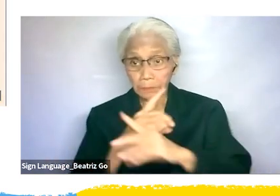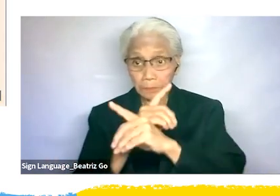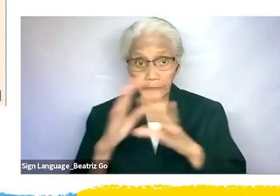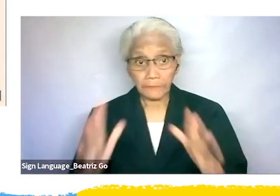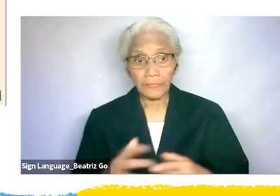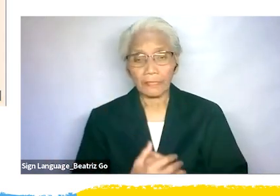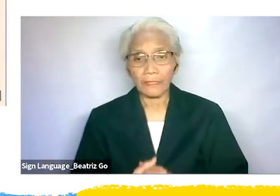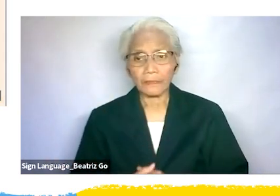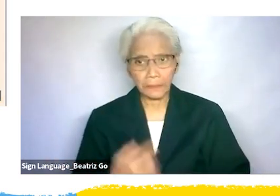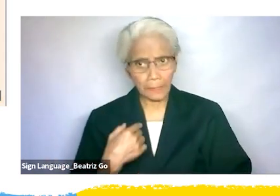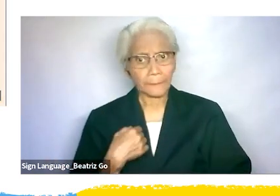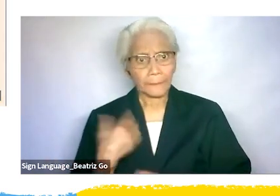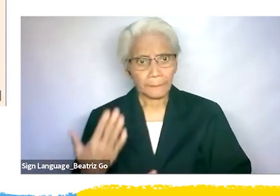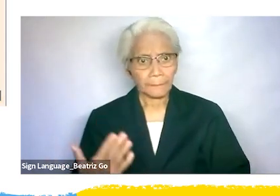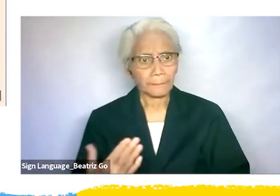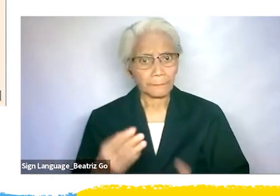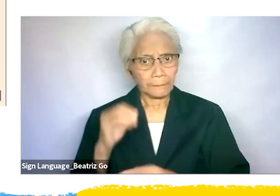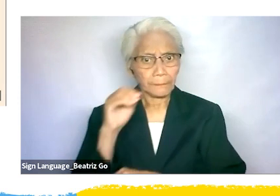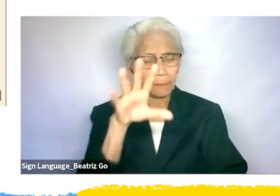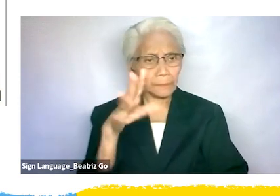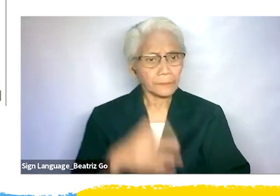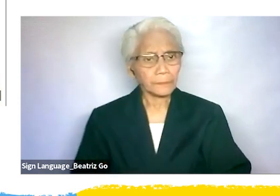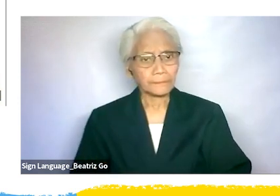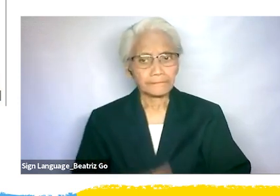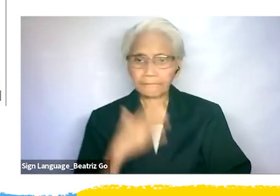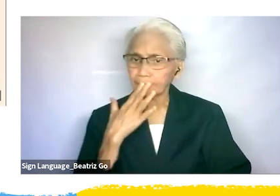powerpoint okay thank you very much